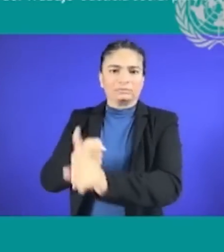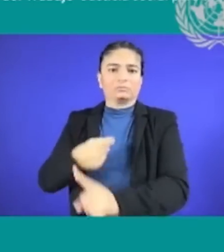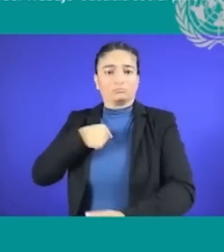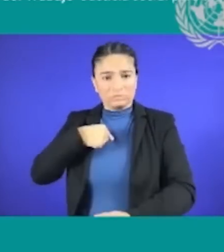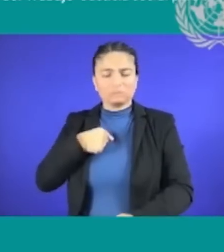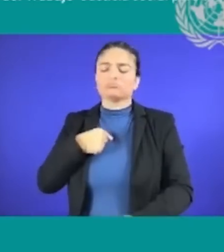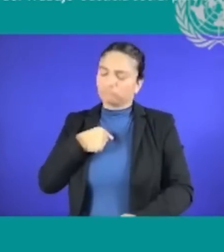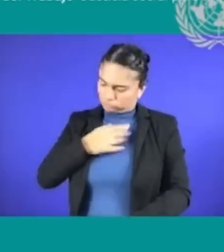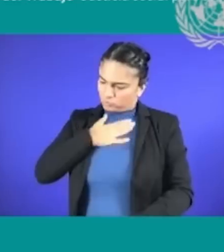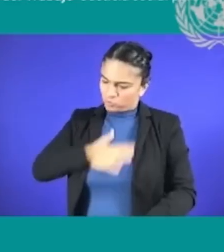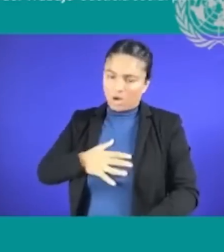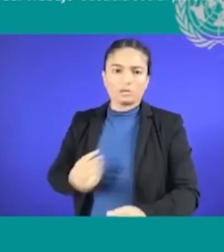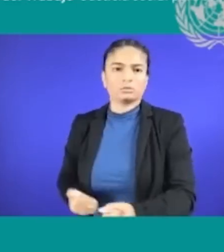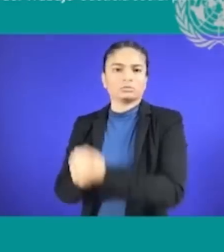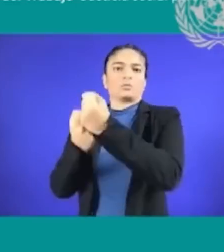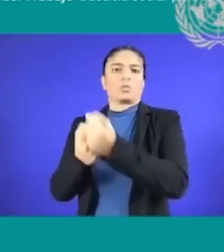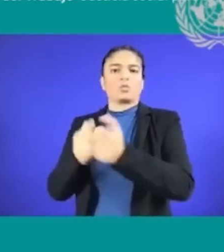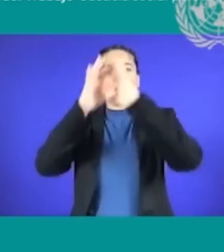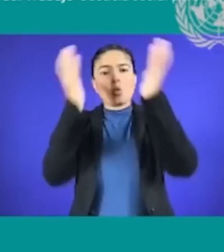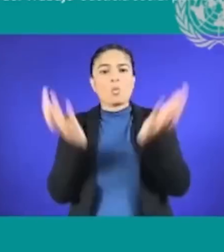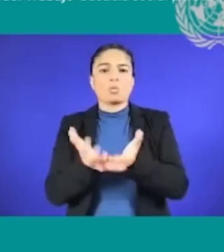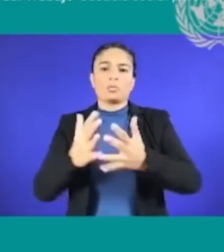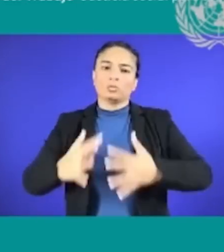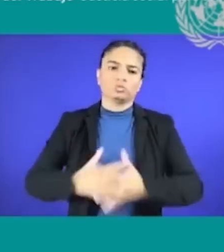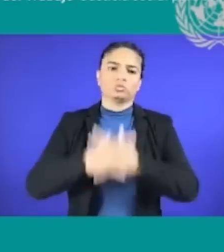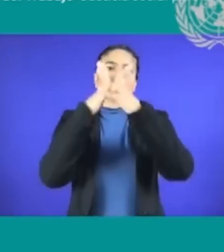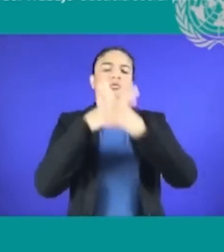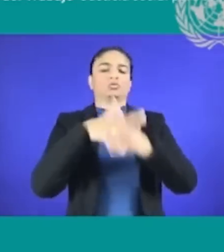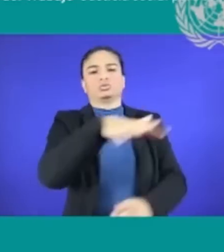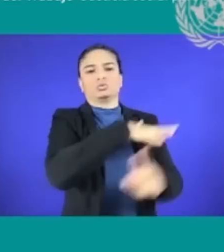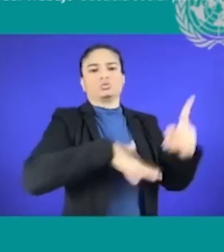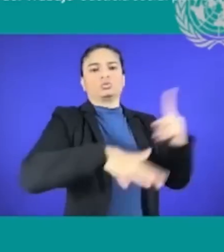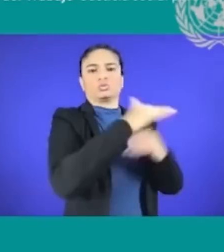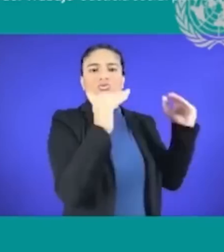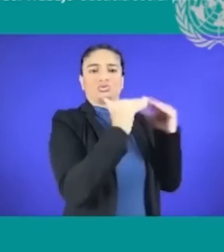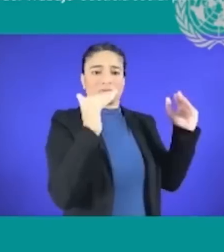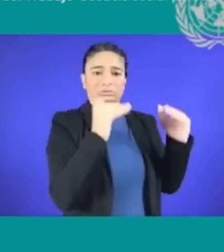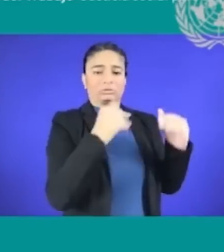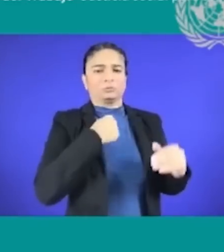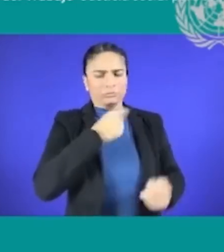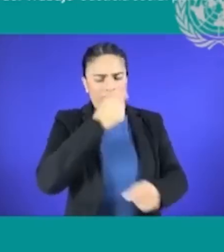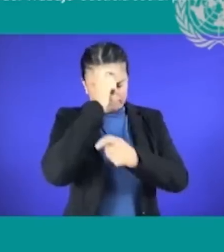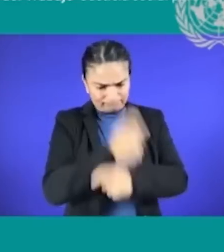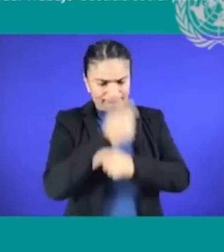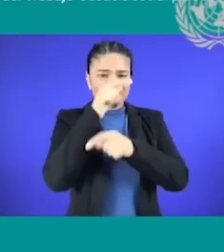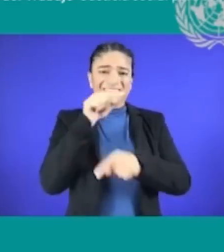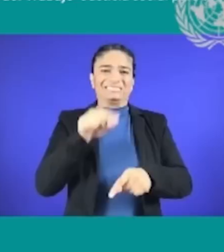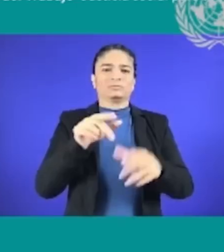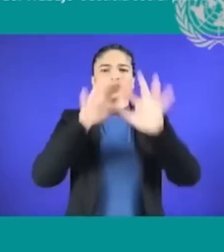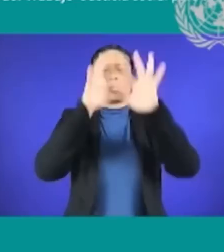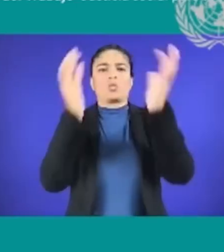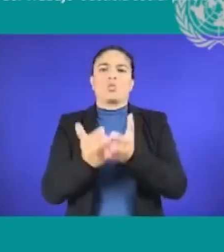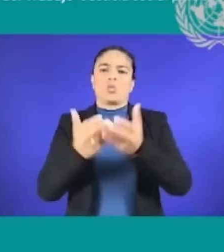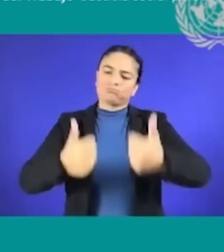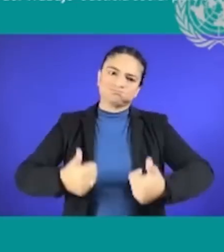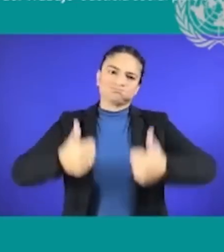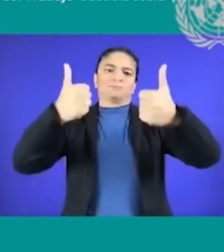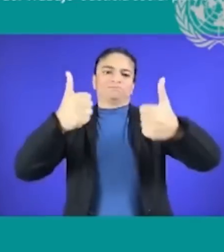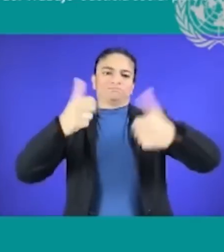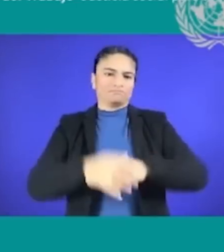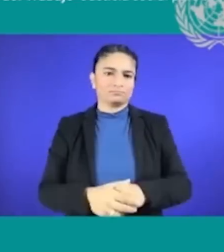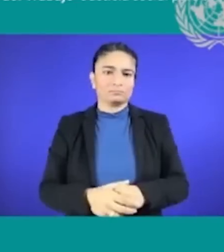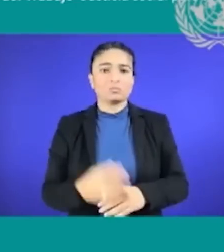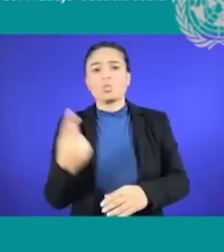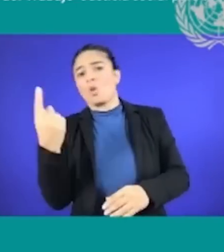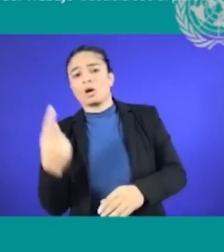there is no one topic or no one organization or no one leader who can allow